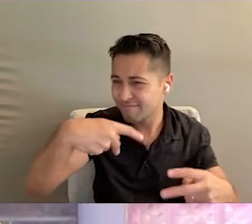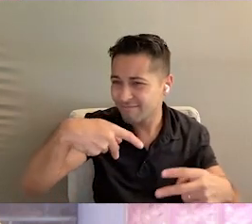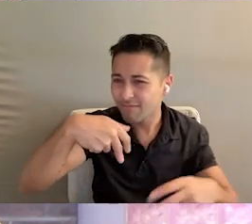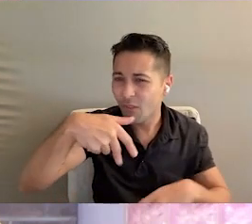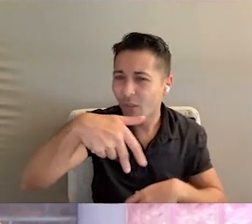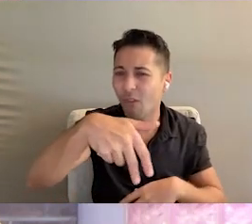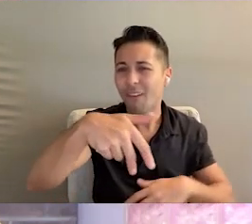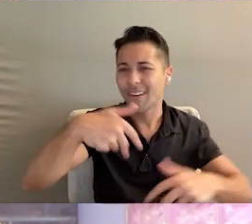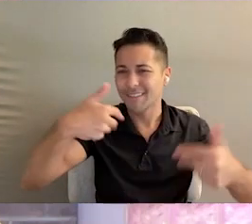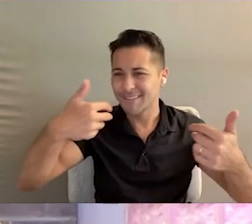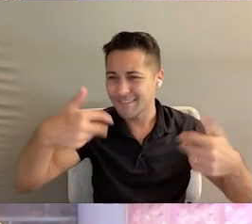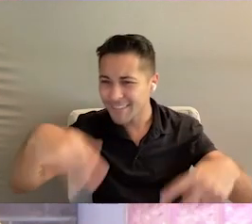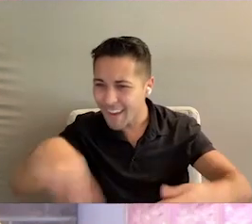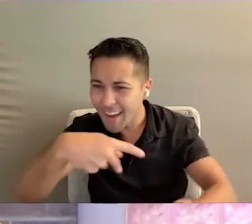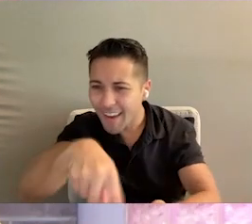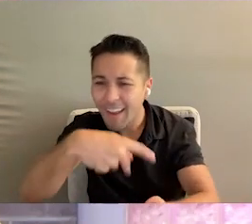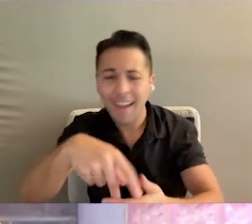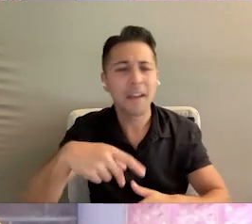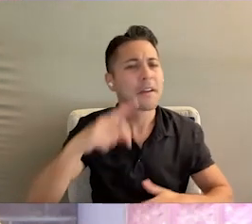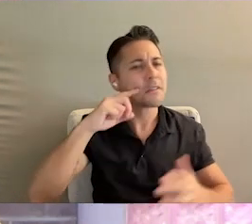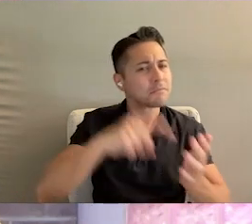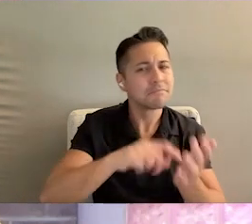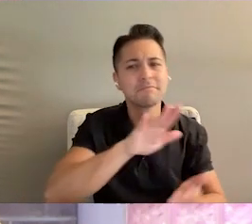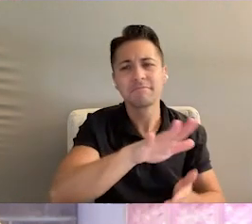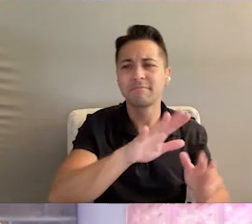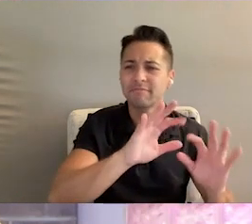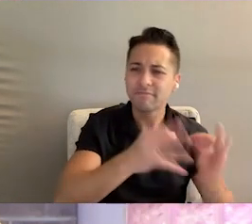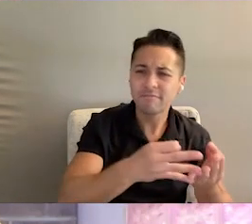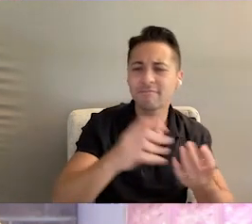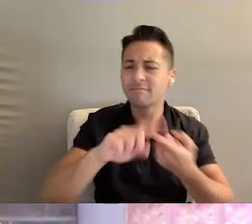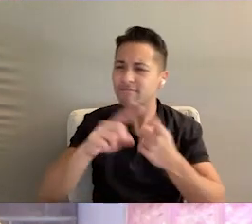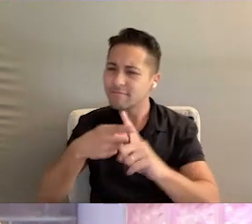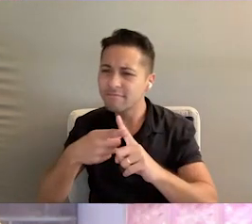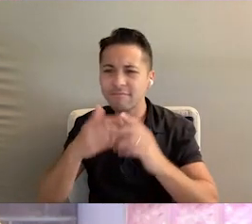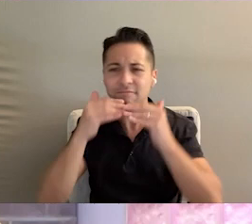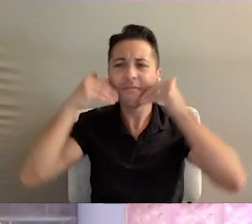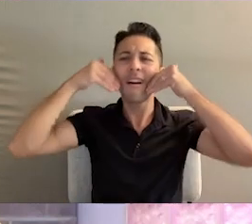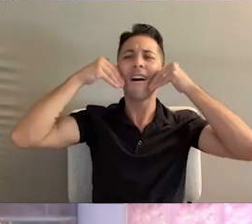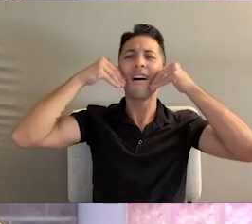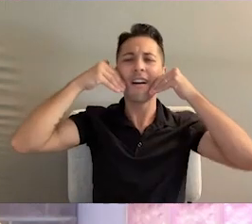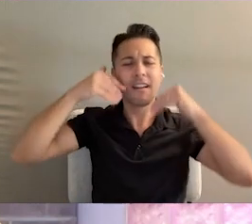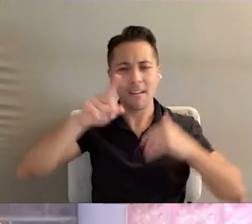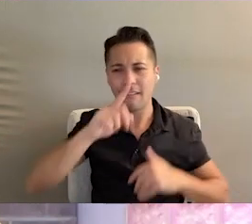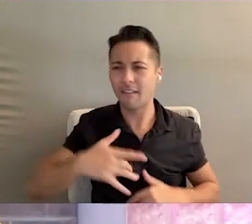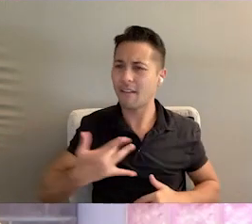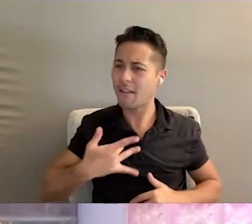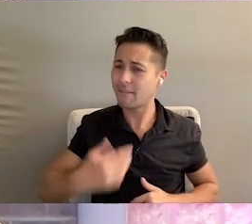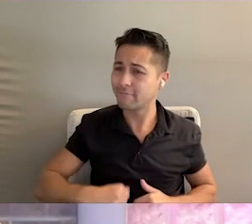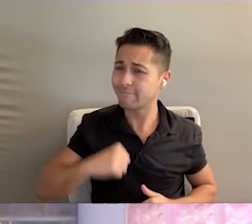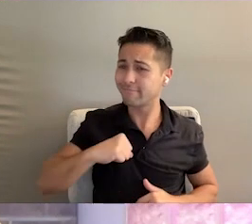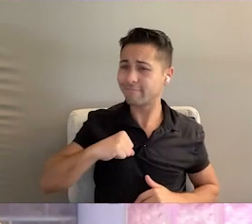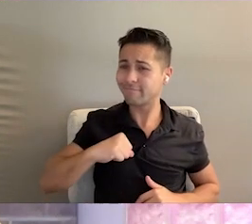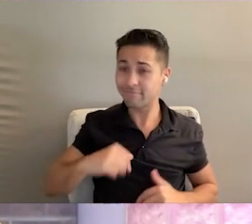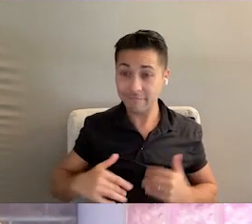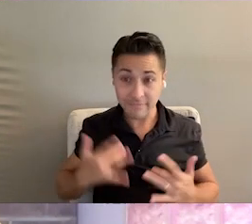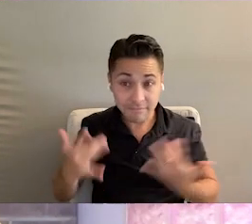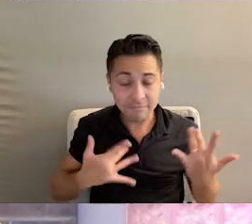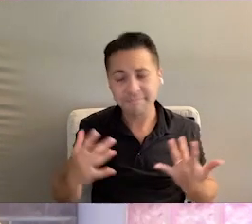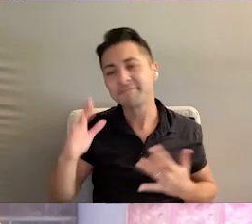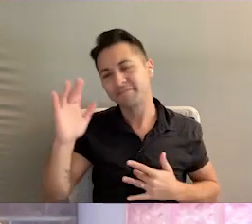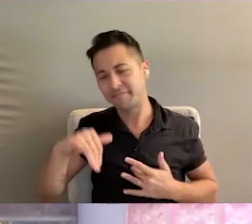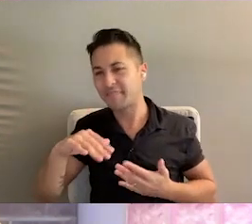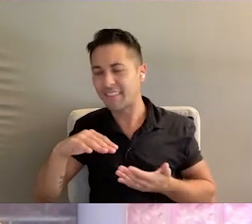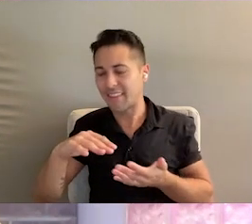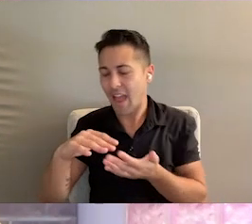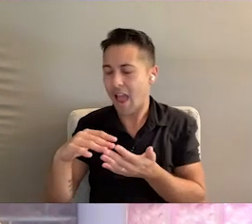song, and witnessing their family members and their friends in the stands smile with such pride and excitement is what community